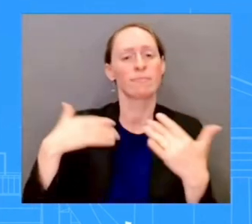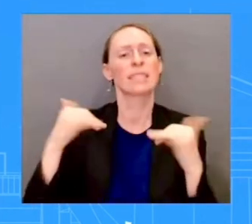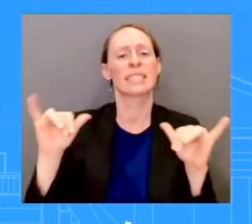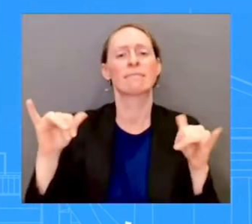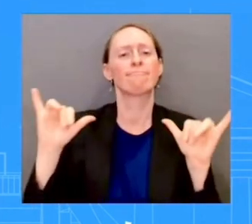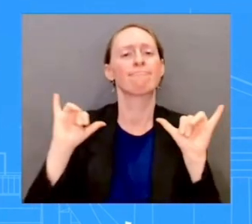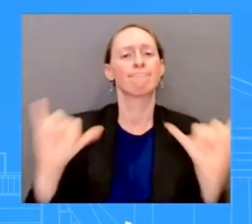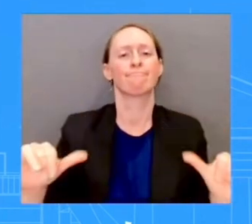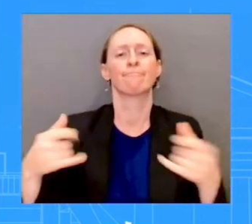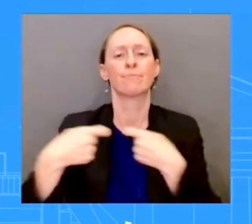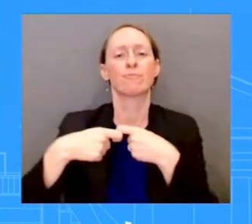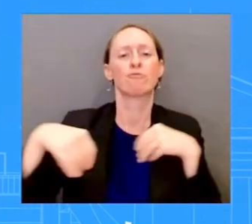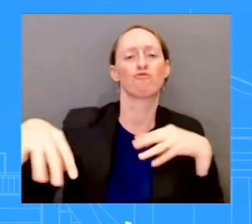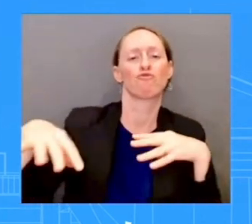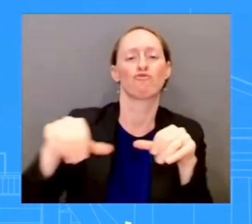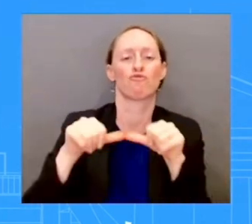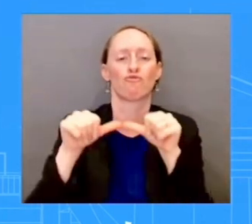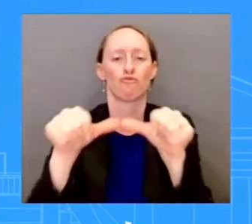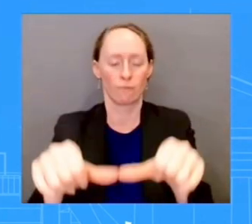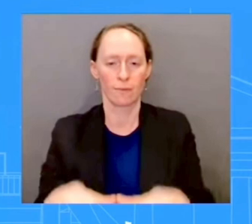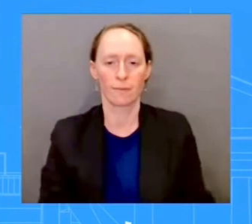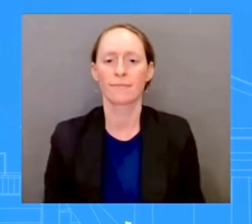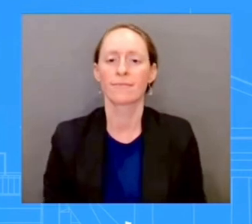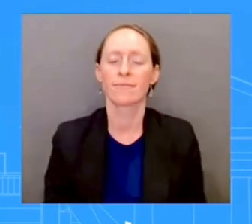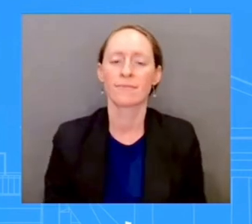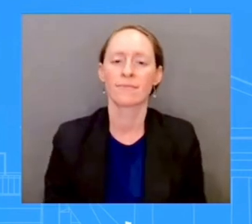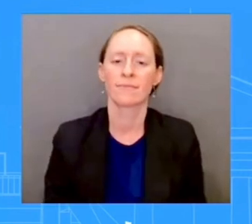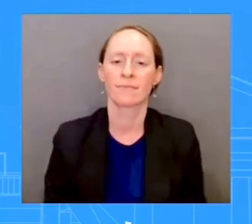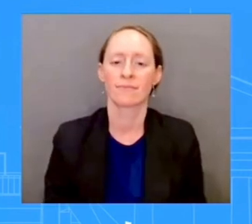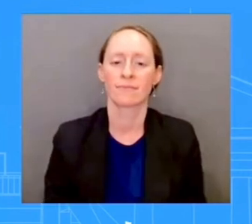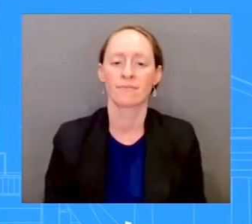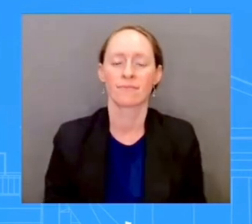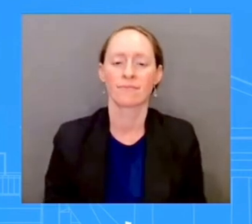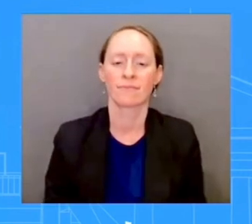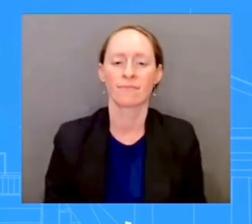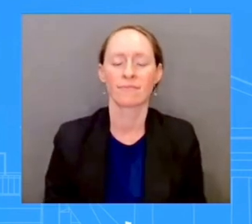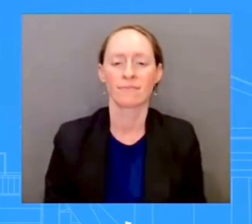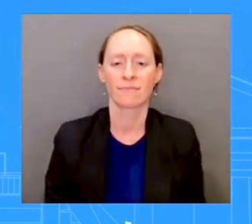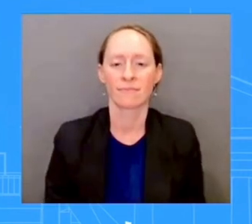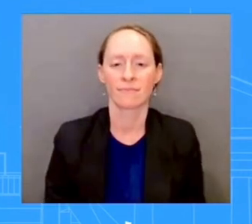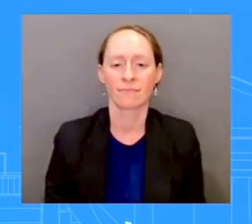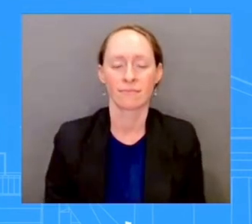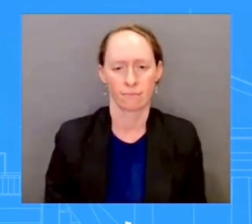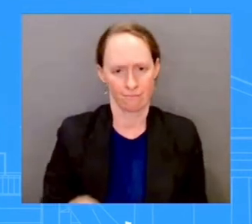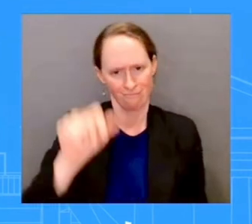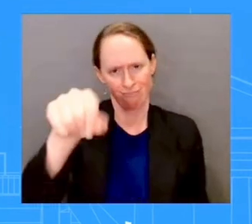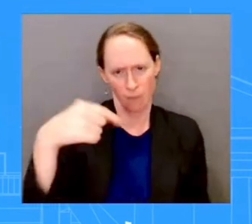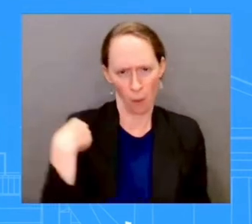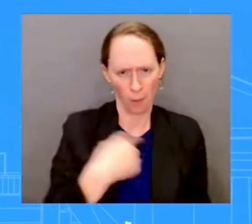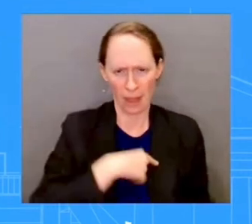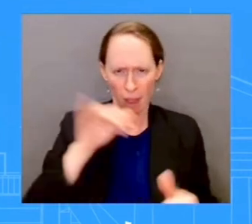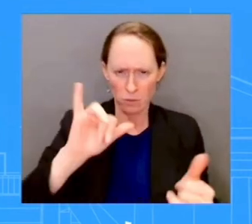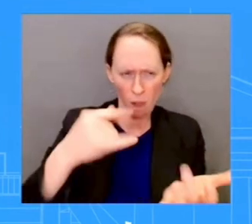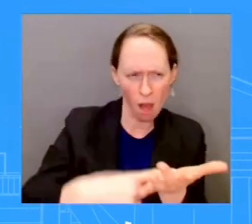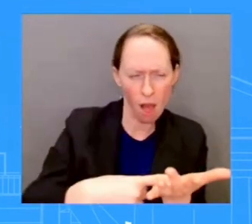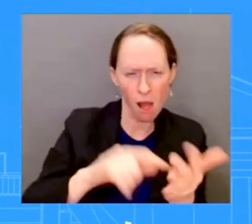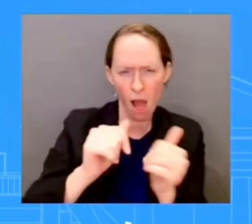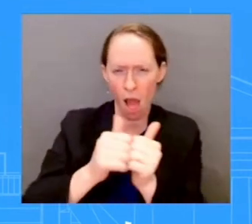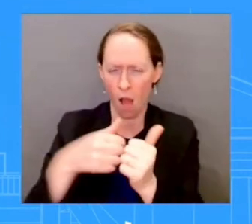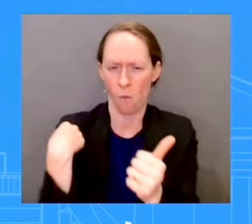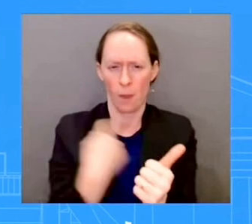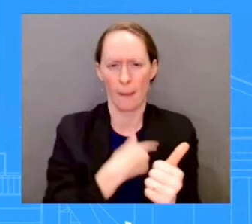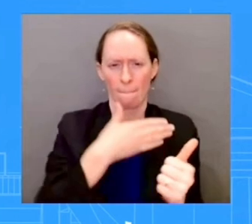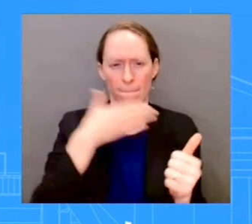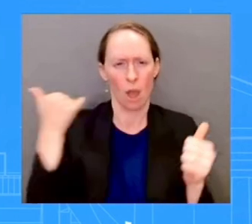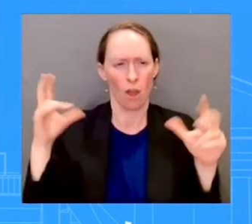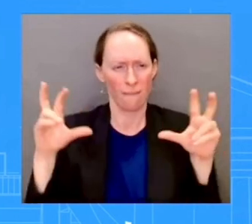looking to invest from similar funds in other states, working in partnership with the private sector, to make sure that we do modernize a grid